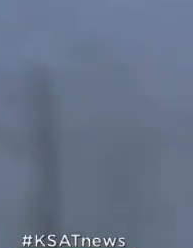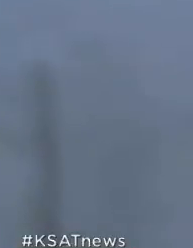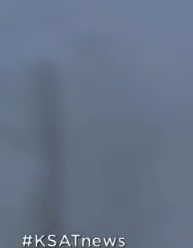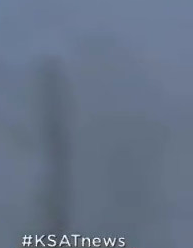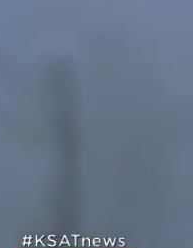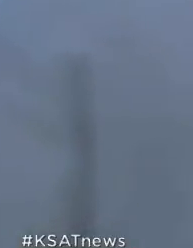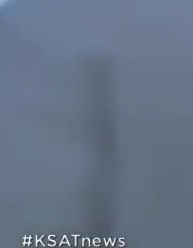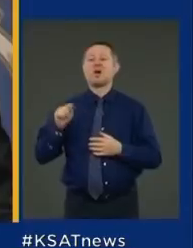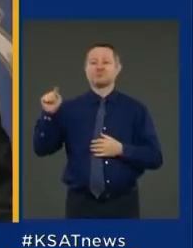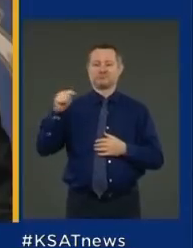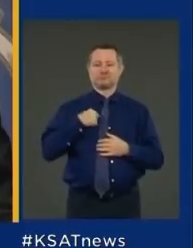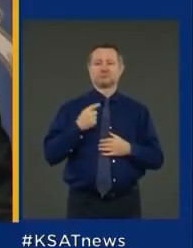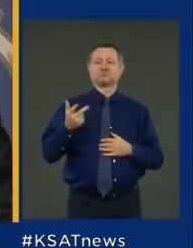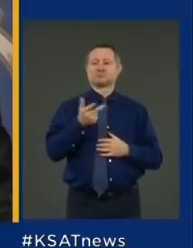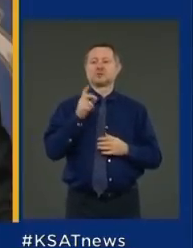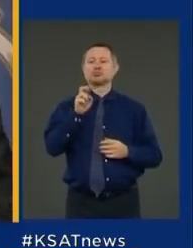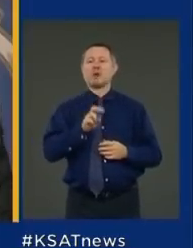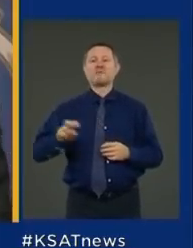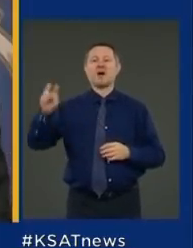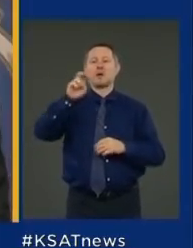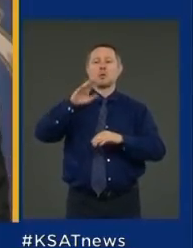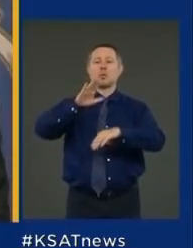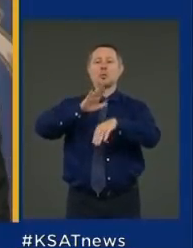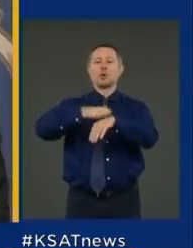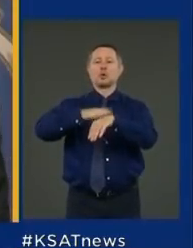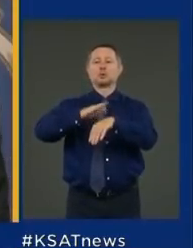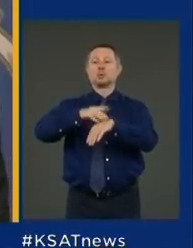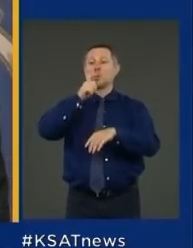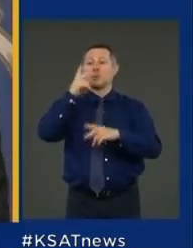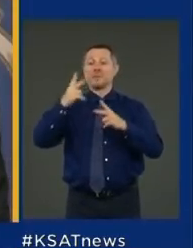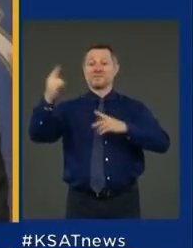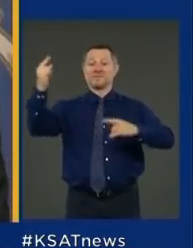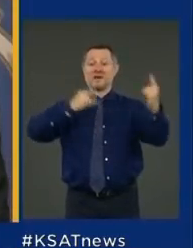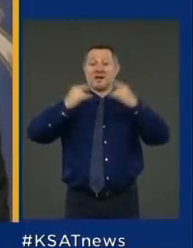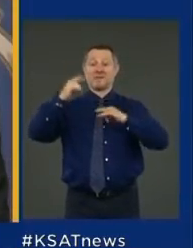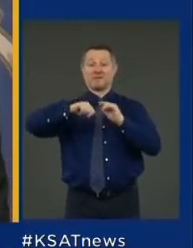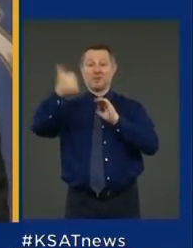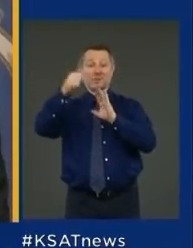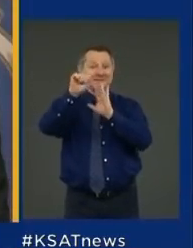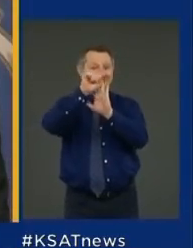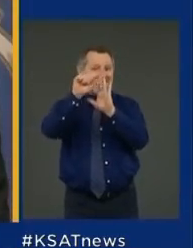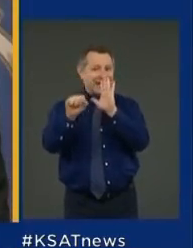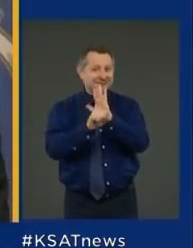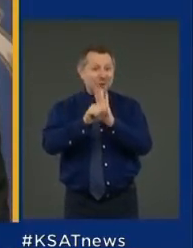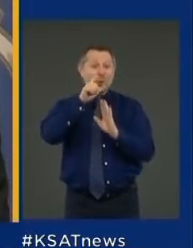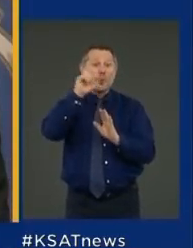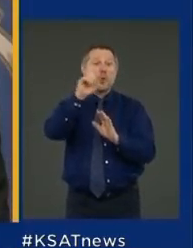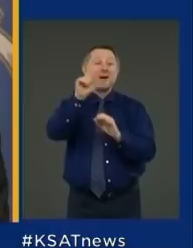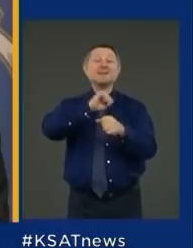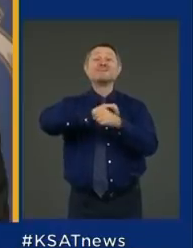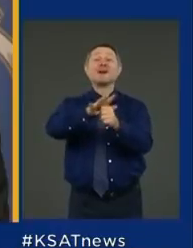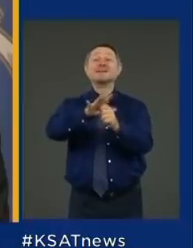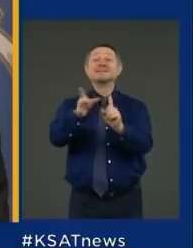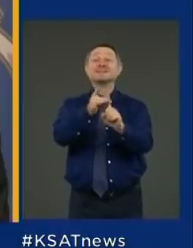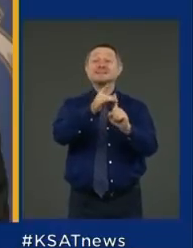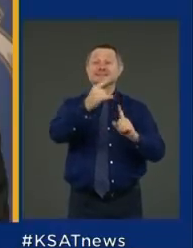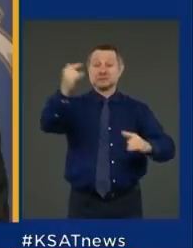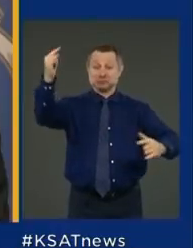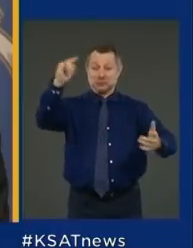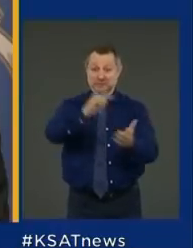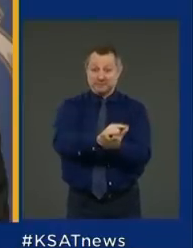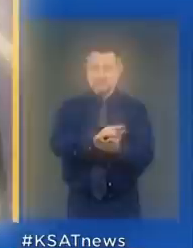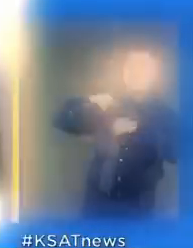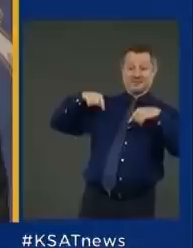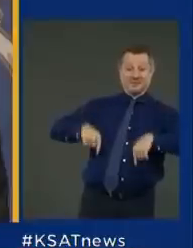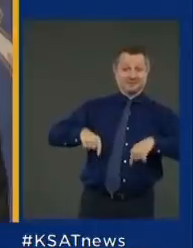Florida and Texas. People coming in from states that have a high infection rate must quarantine for